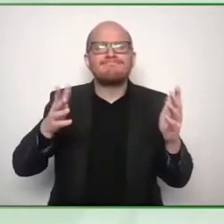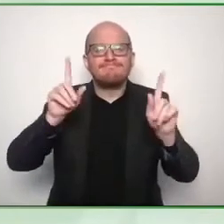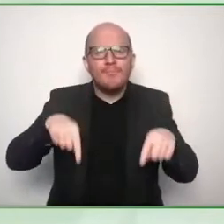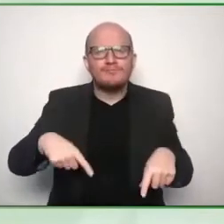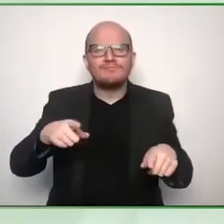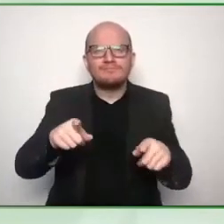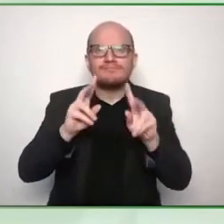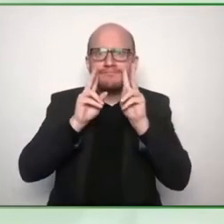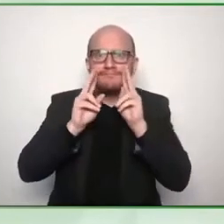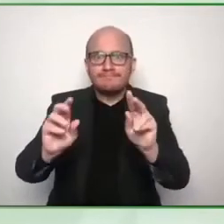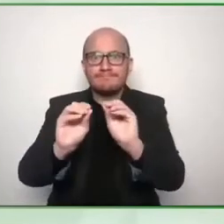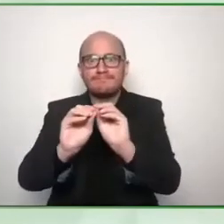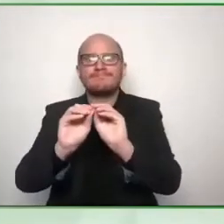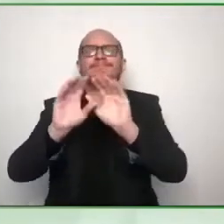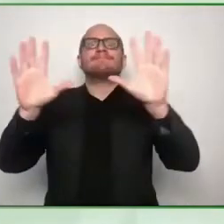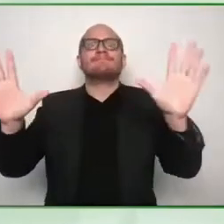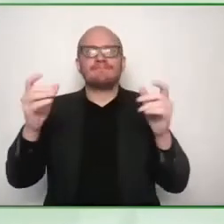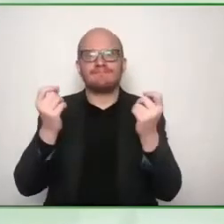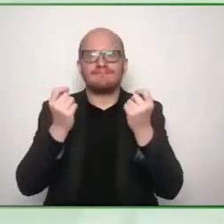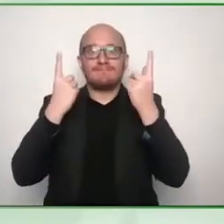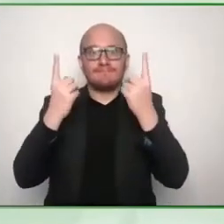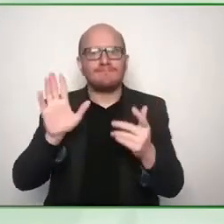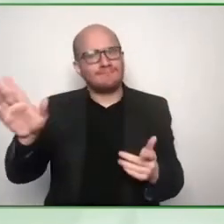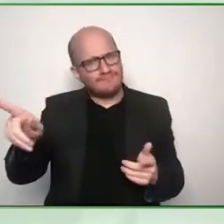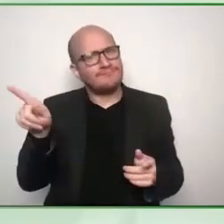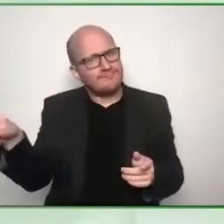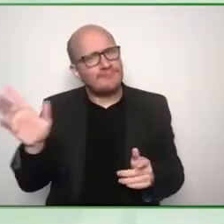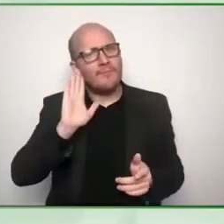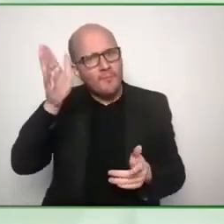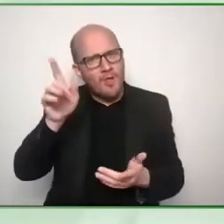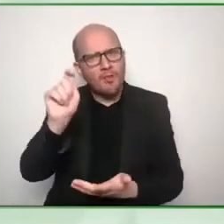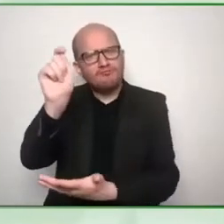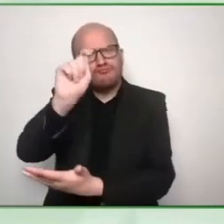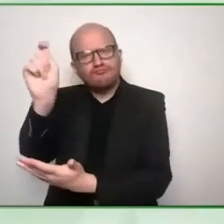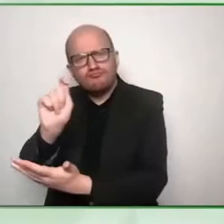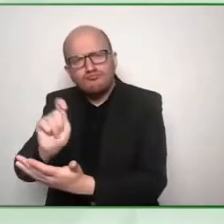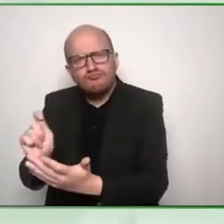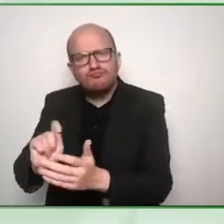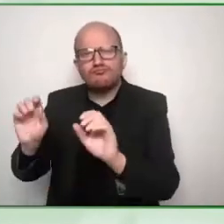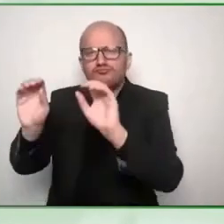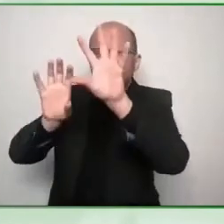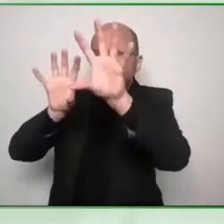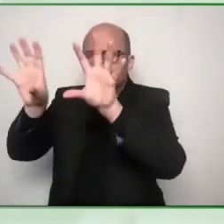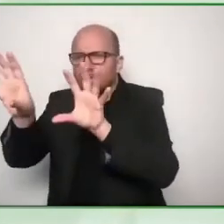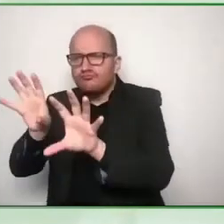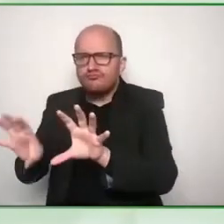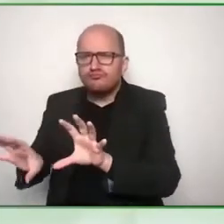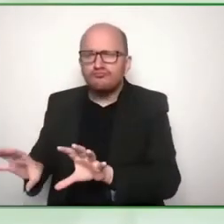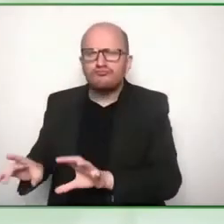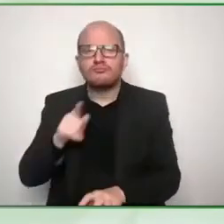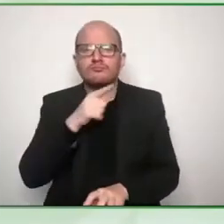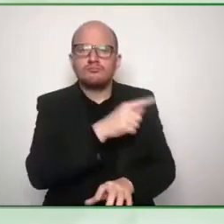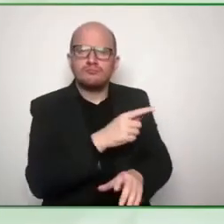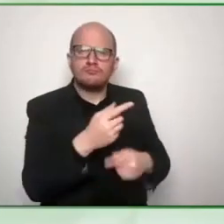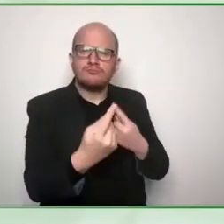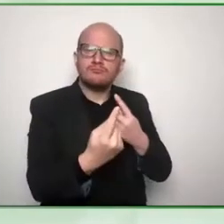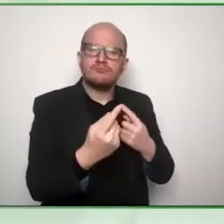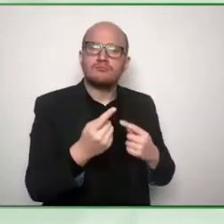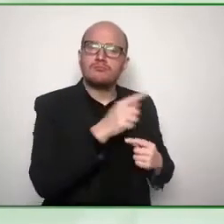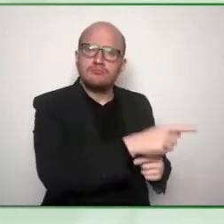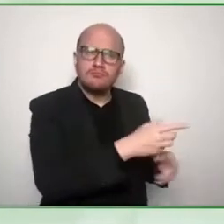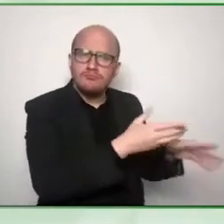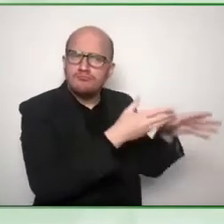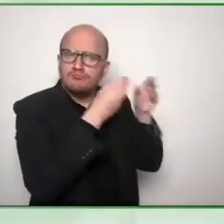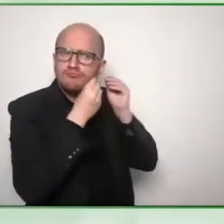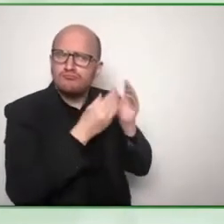from cliff and from rafael and to visualize the south australian government online accessibility toolkit so we'll pan